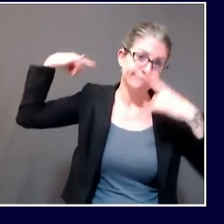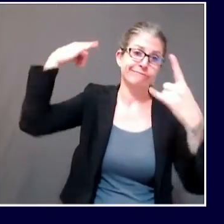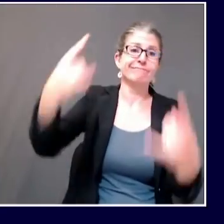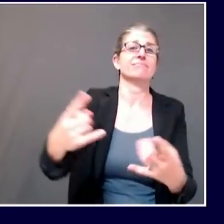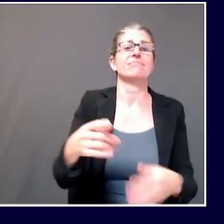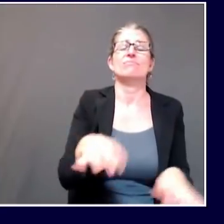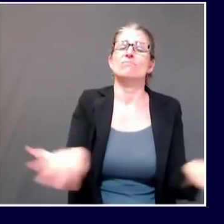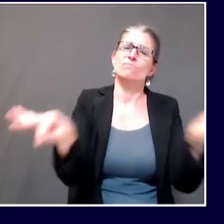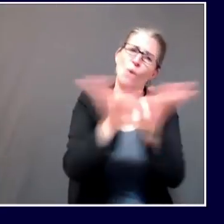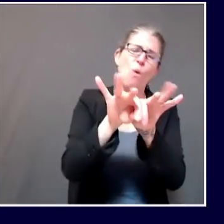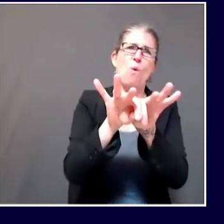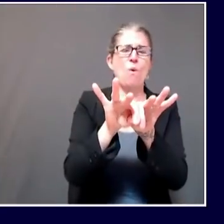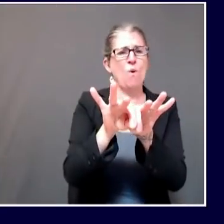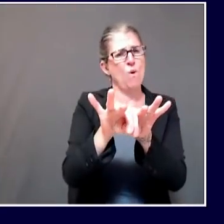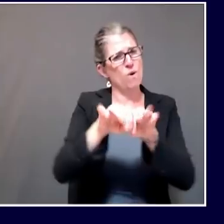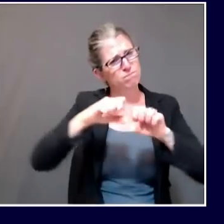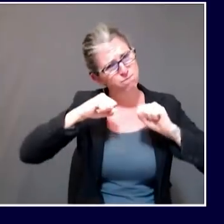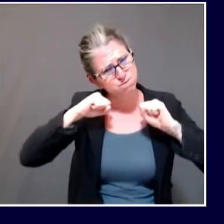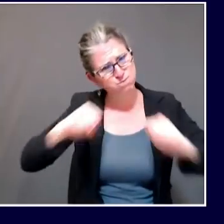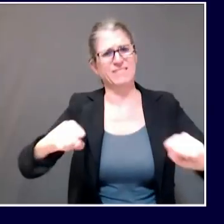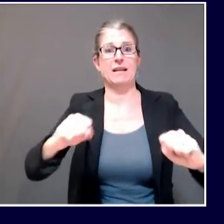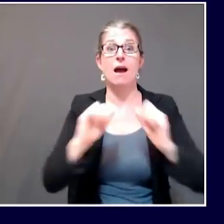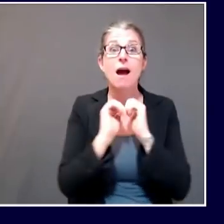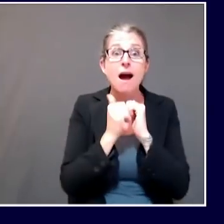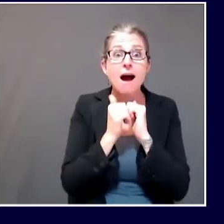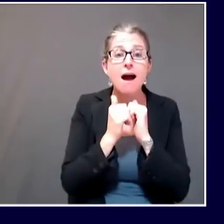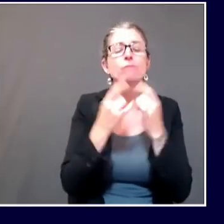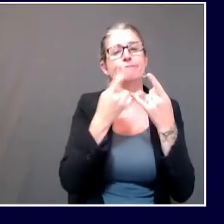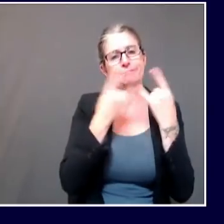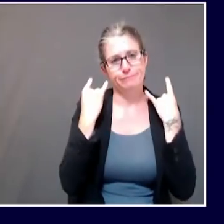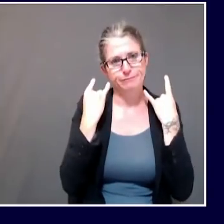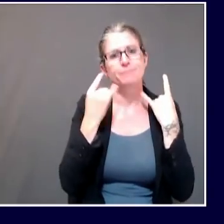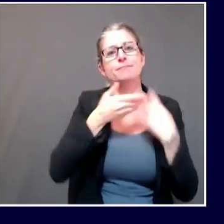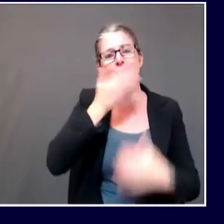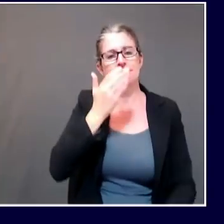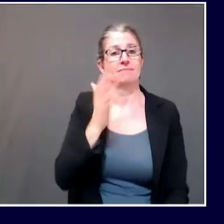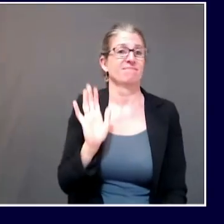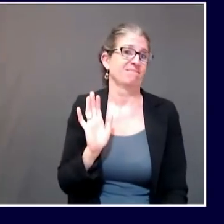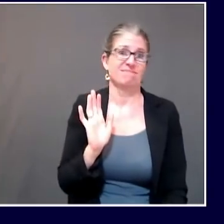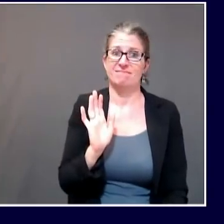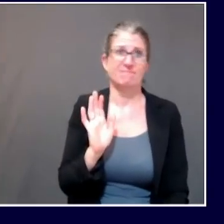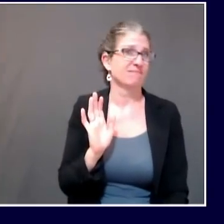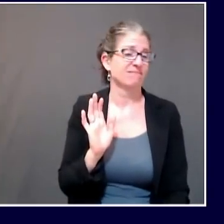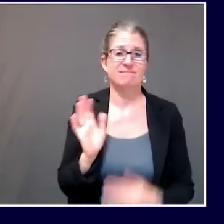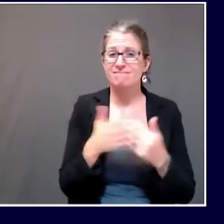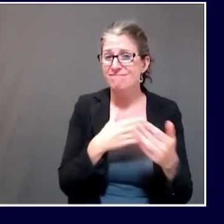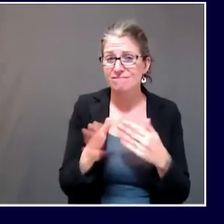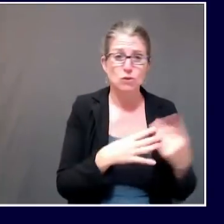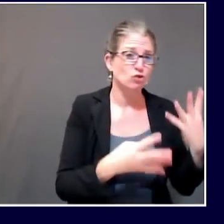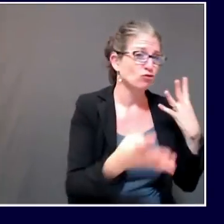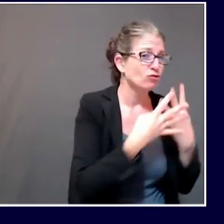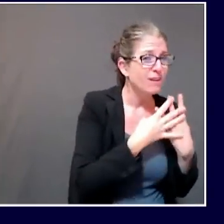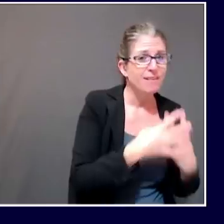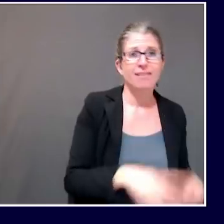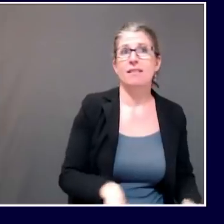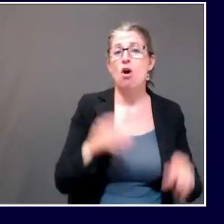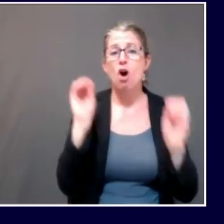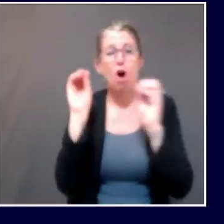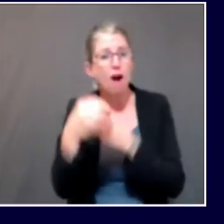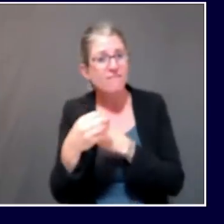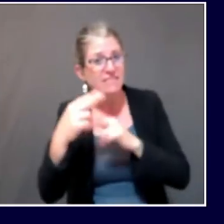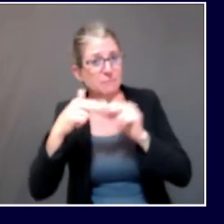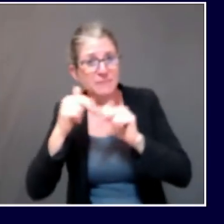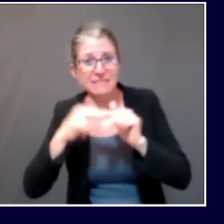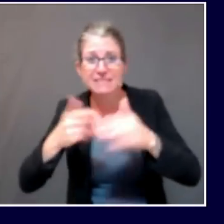recommendation for any group of individuals, be they in a county jail, in an office building like where I am right now.